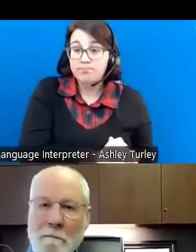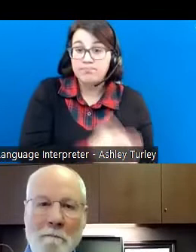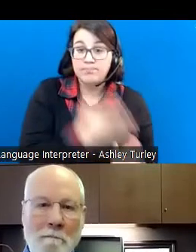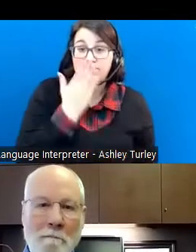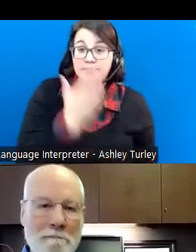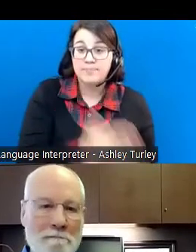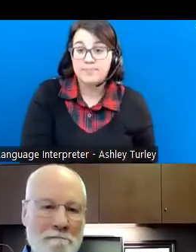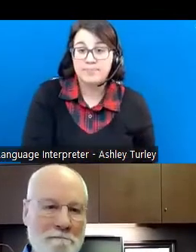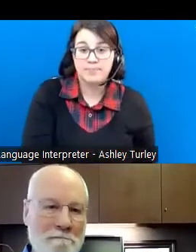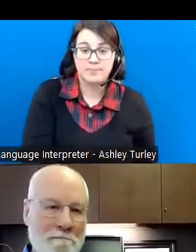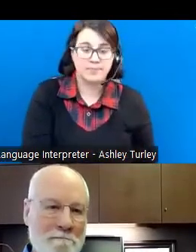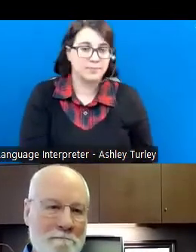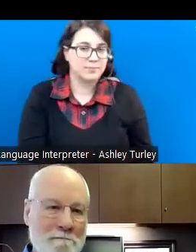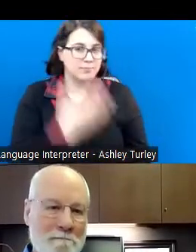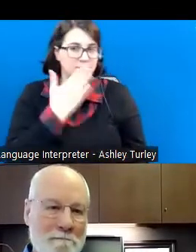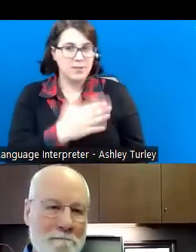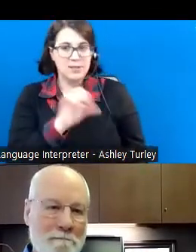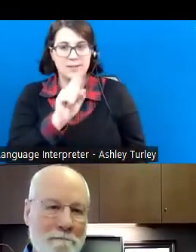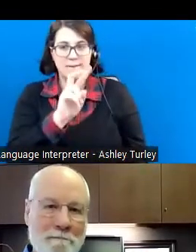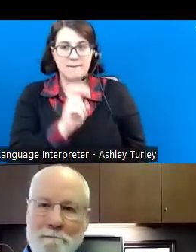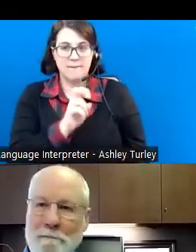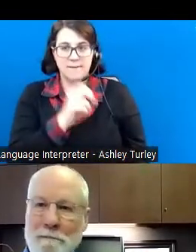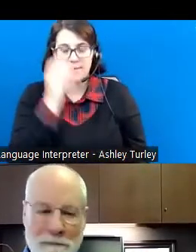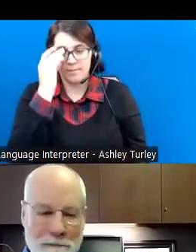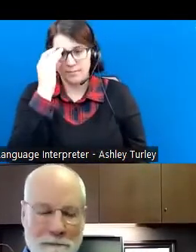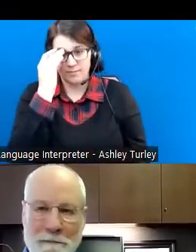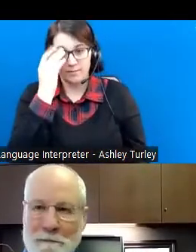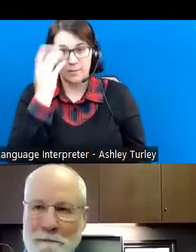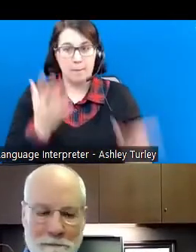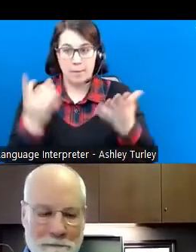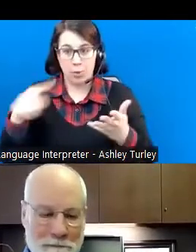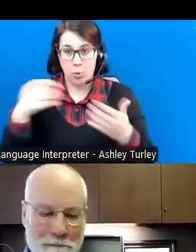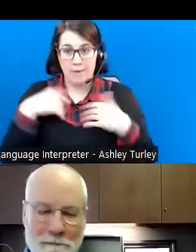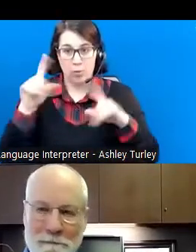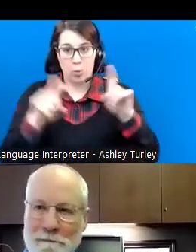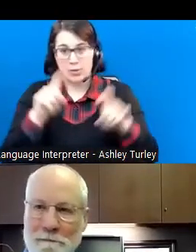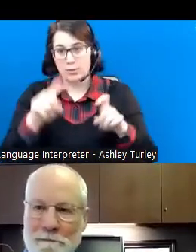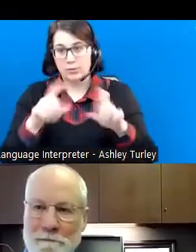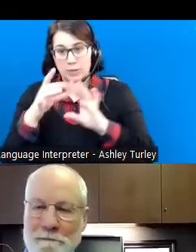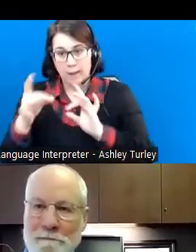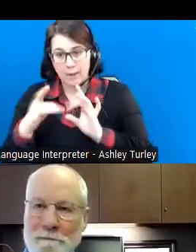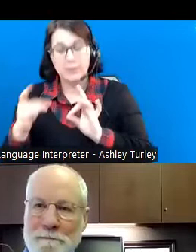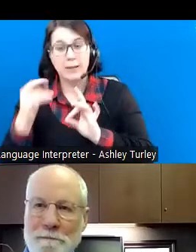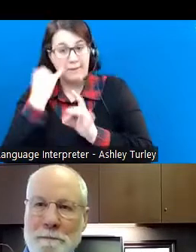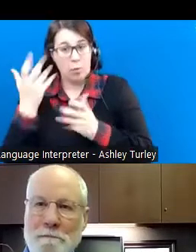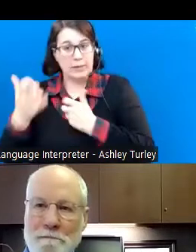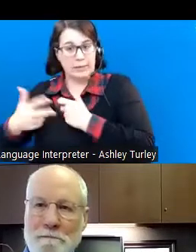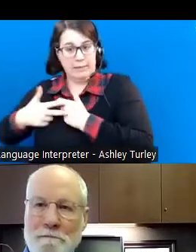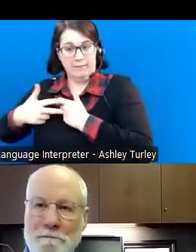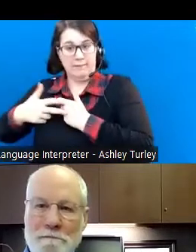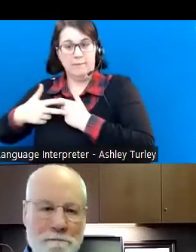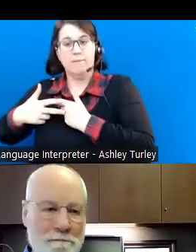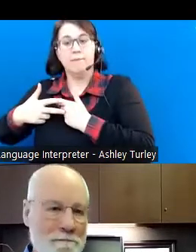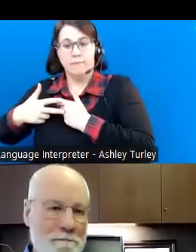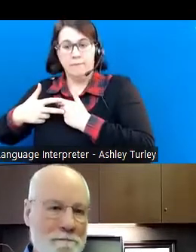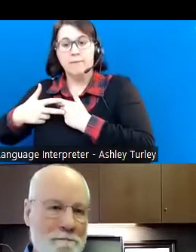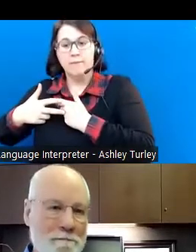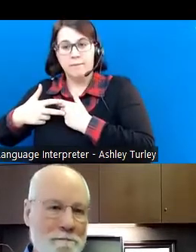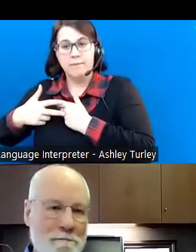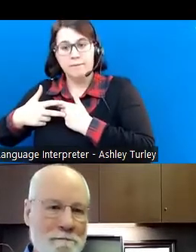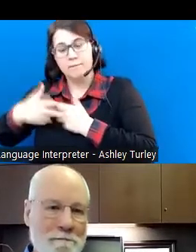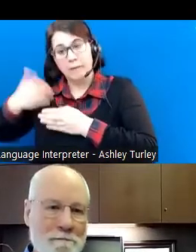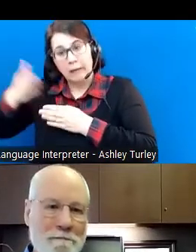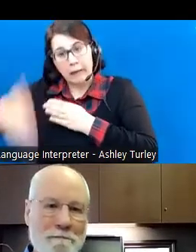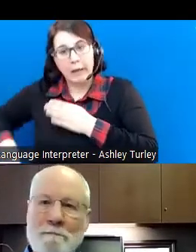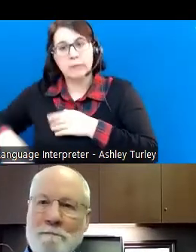Thanks, Steve. I'm sure folks probably have some questions and comments. You know, if you want to save those until the end or include